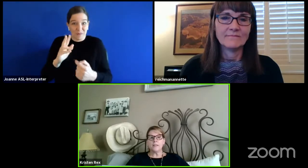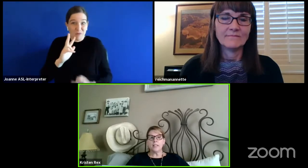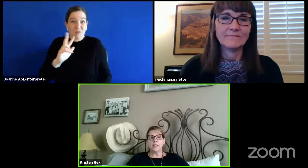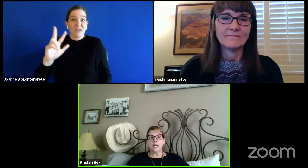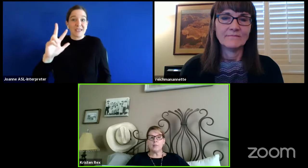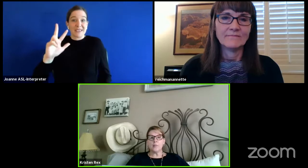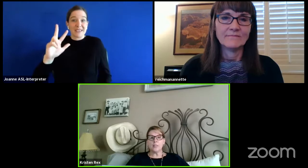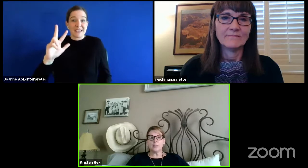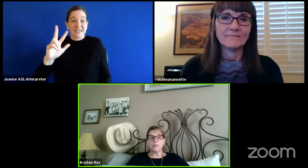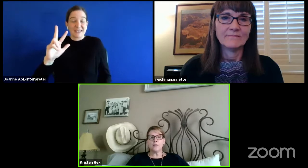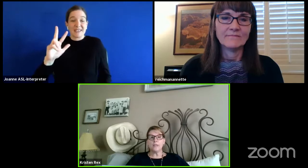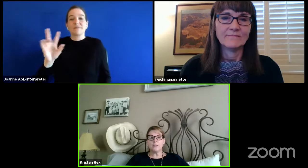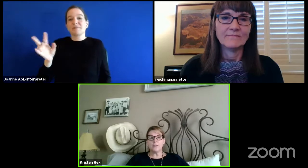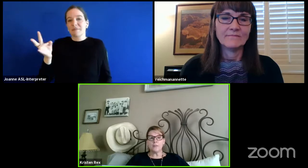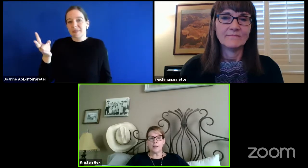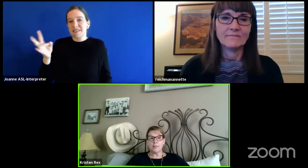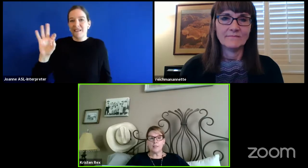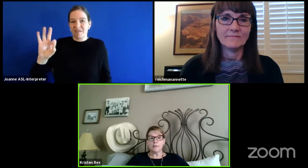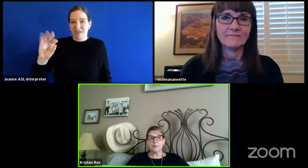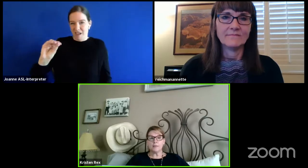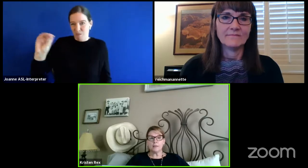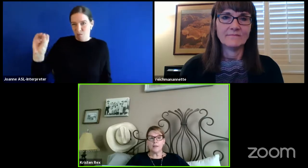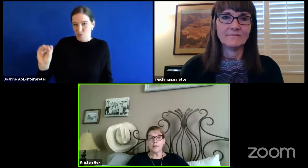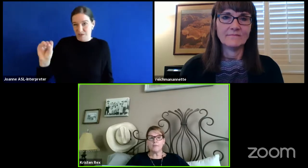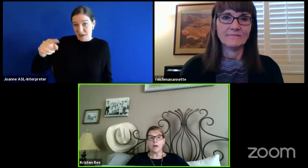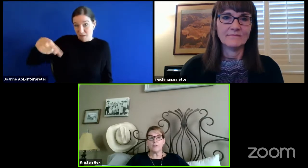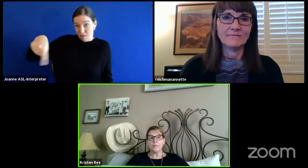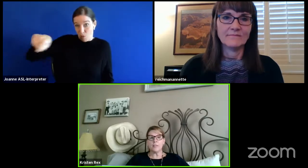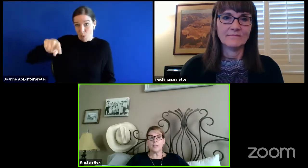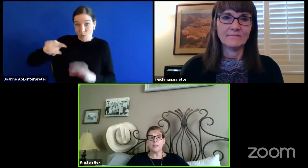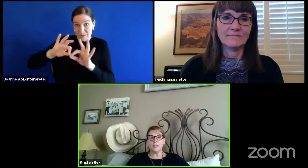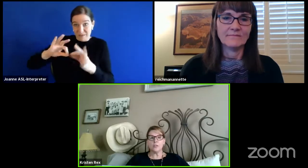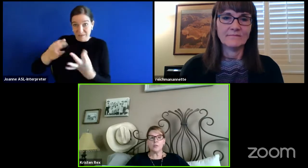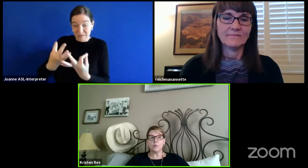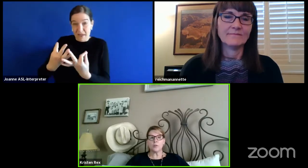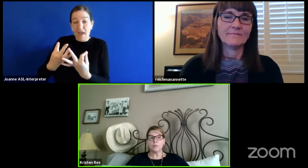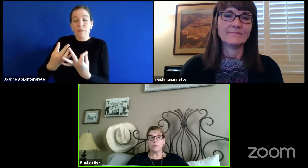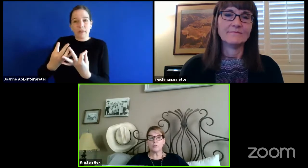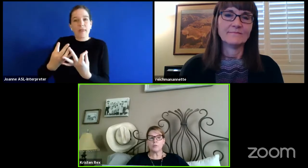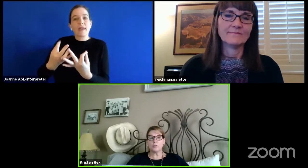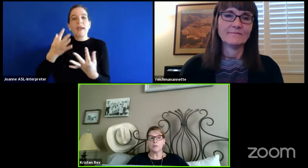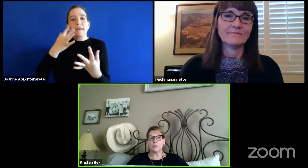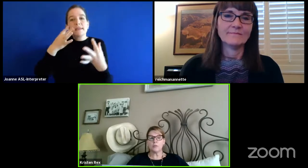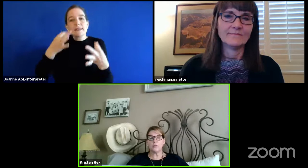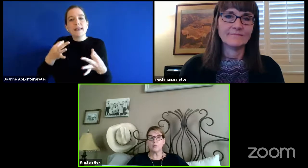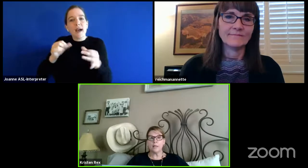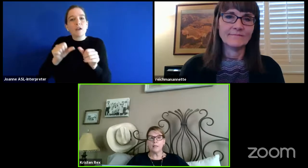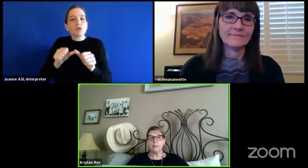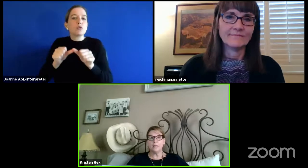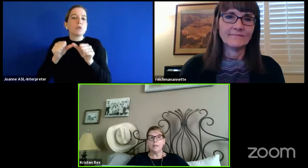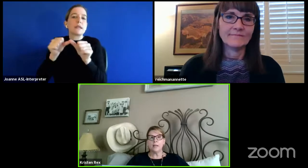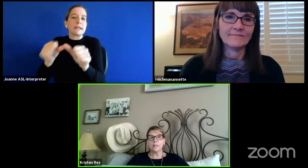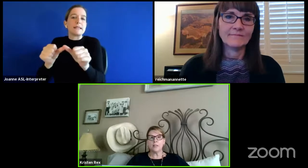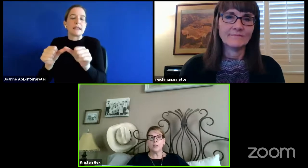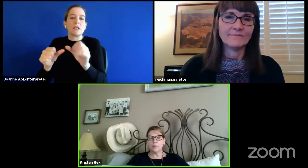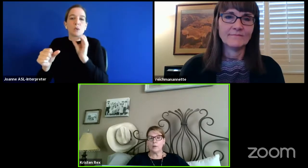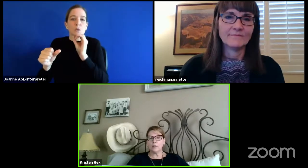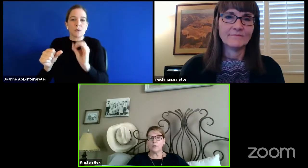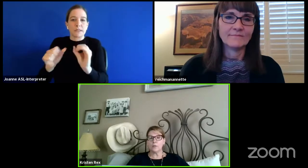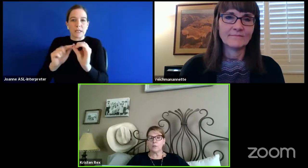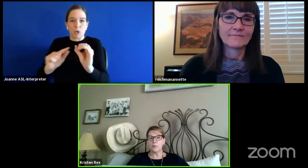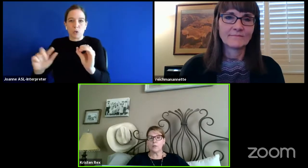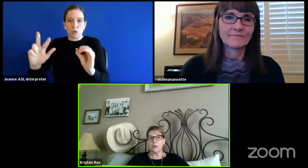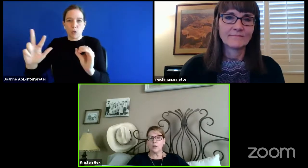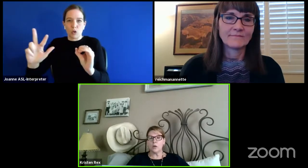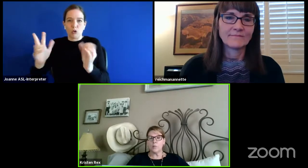79% of these families have opted to continue with the birth to three service plan until our